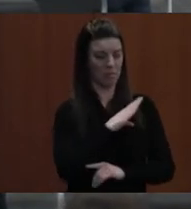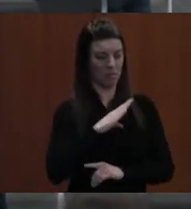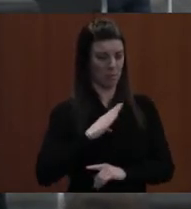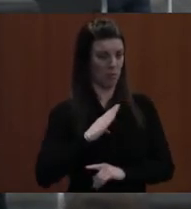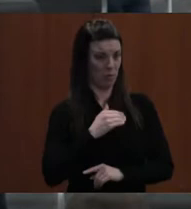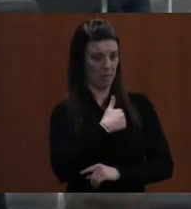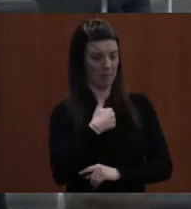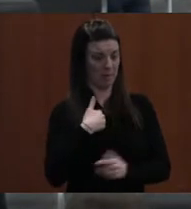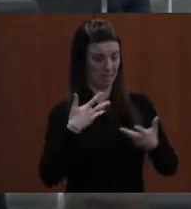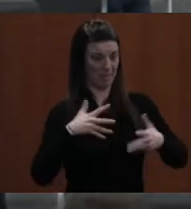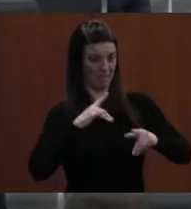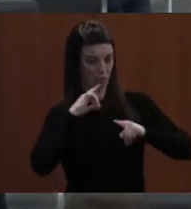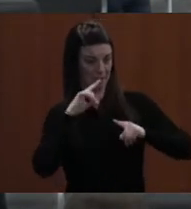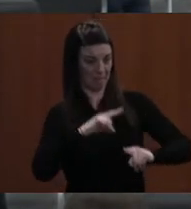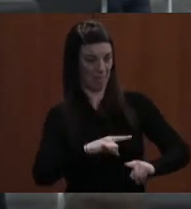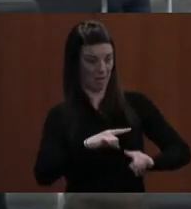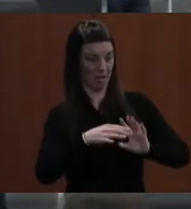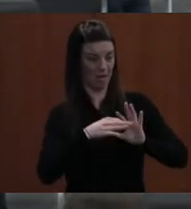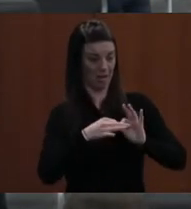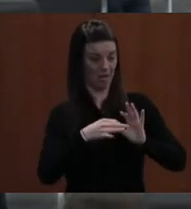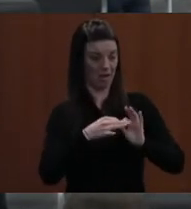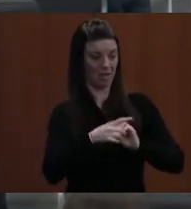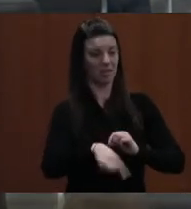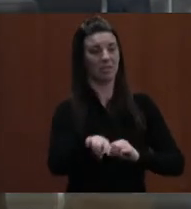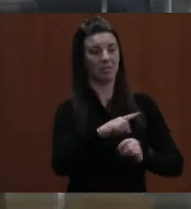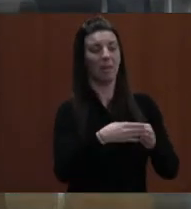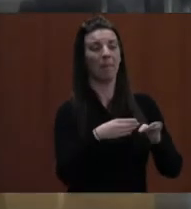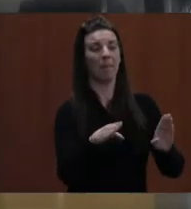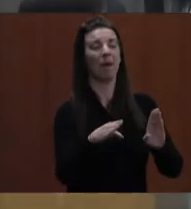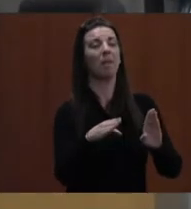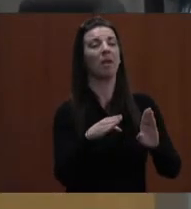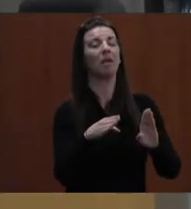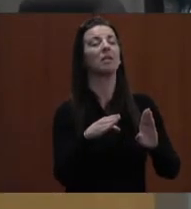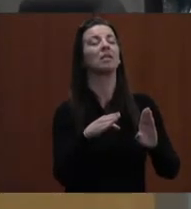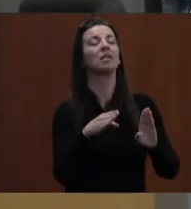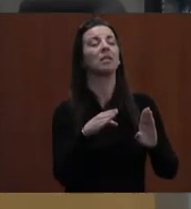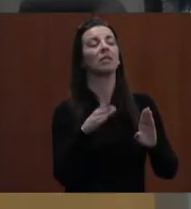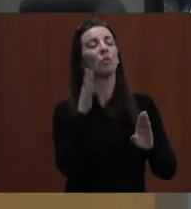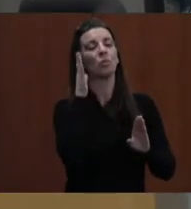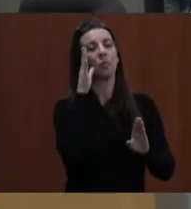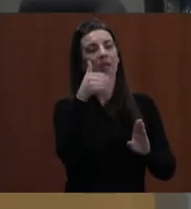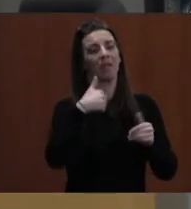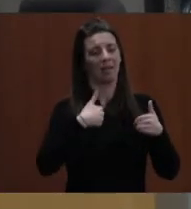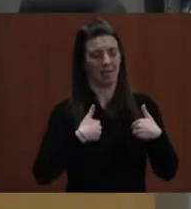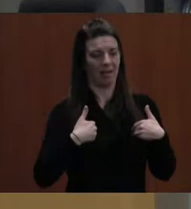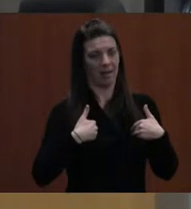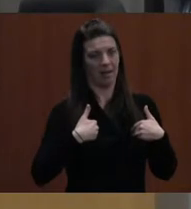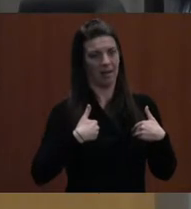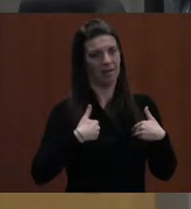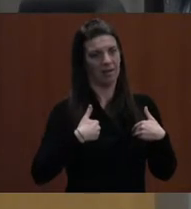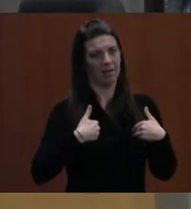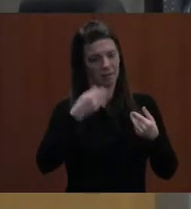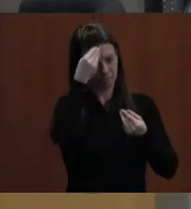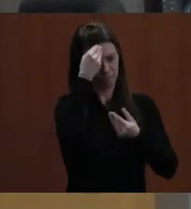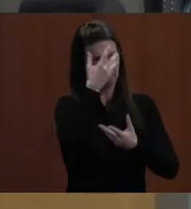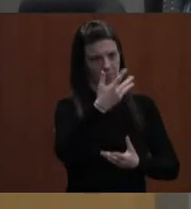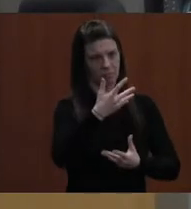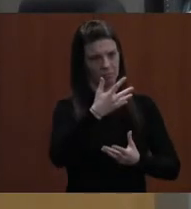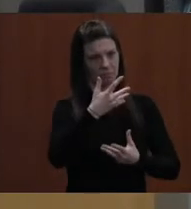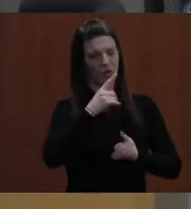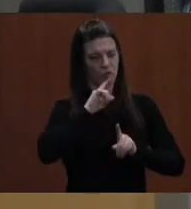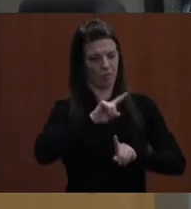comment, should there be any, there will be a report from the Budget Advocacy